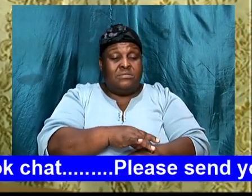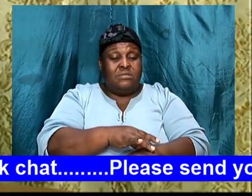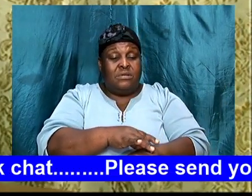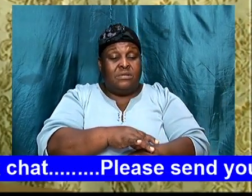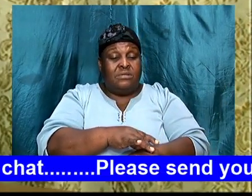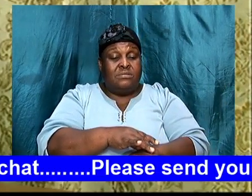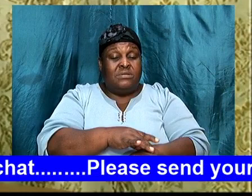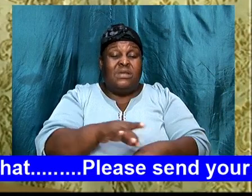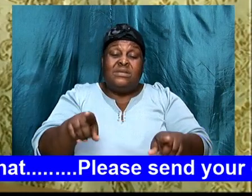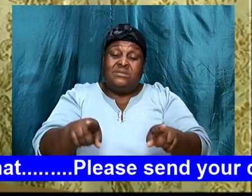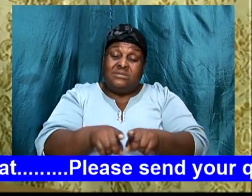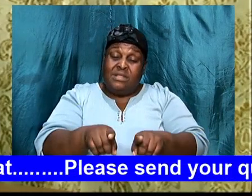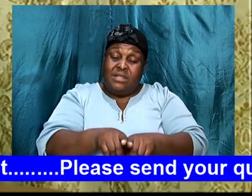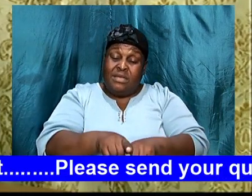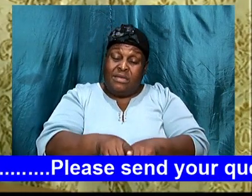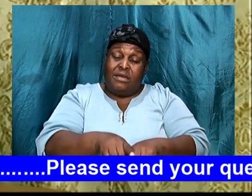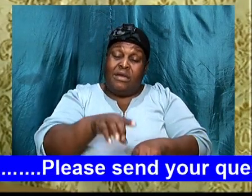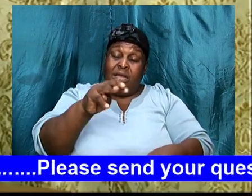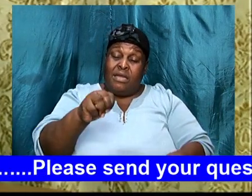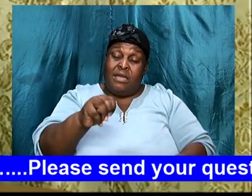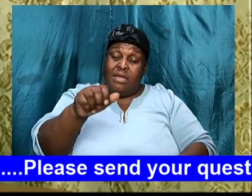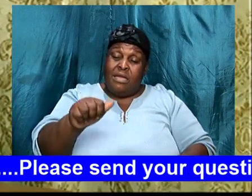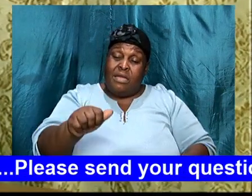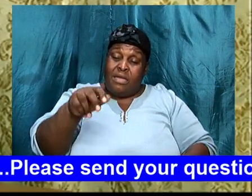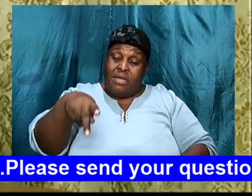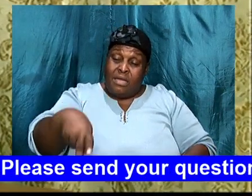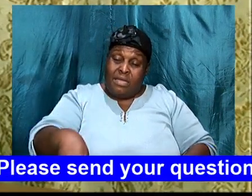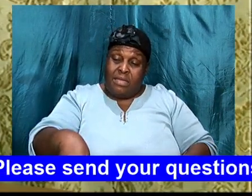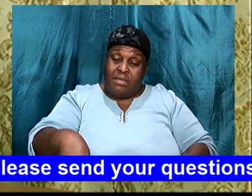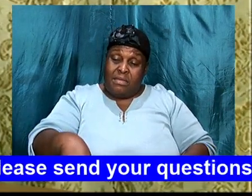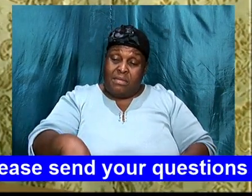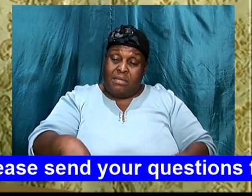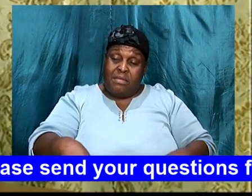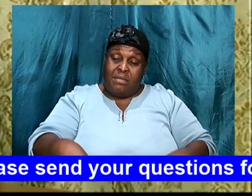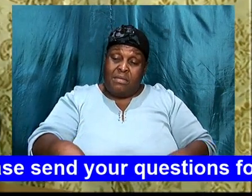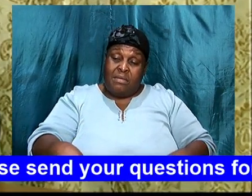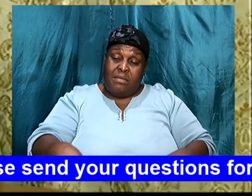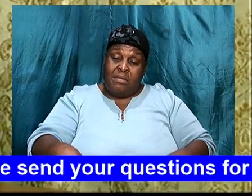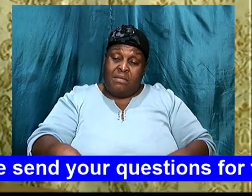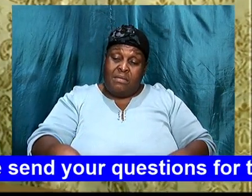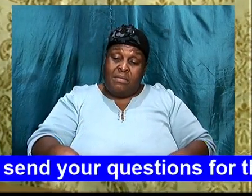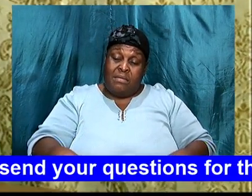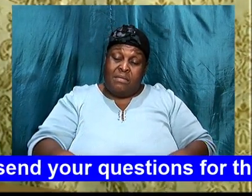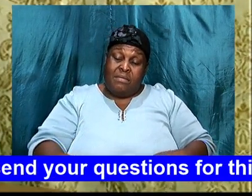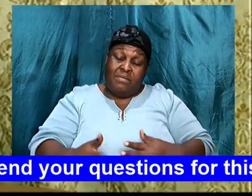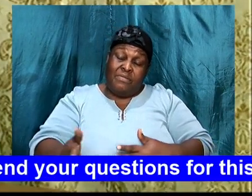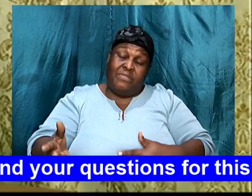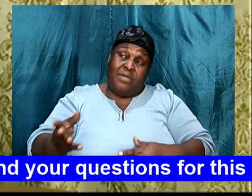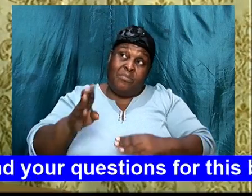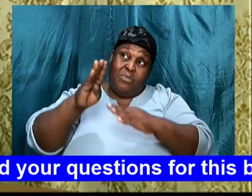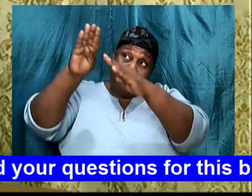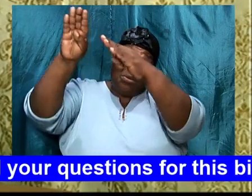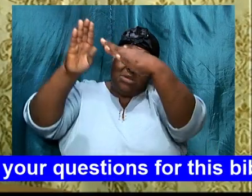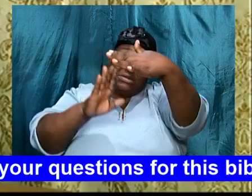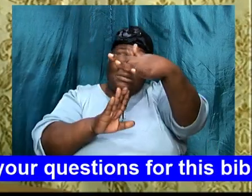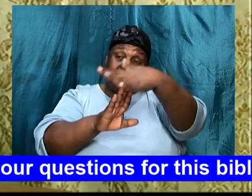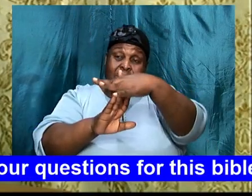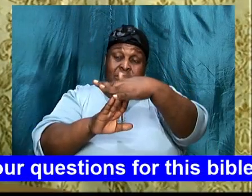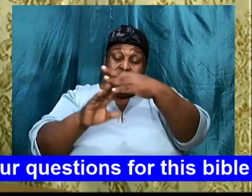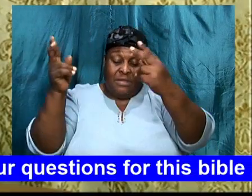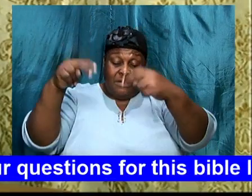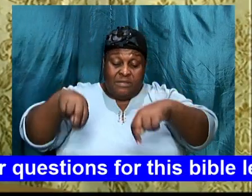there might be mountains, and there might be valleys, twists, and turns, however,